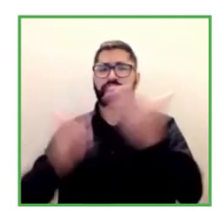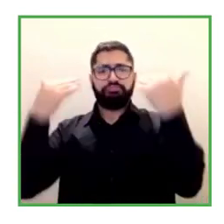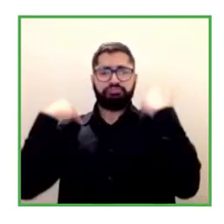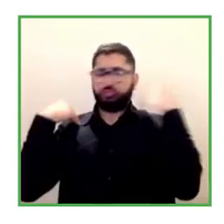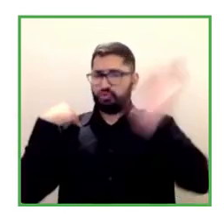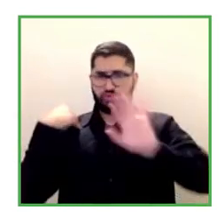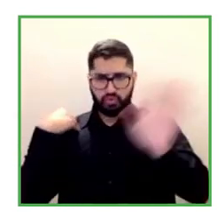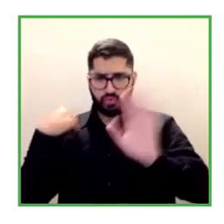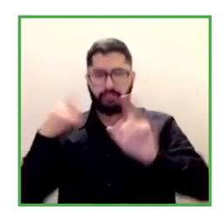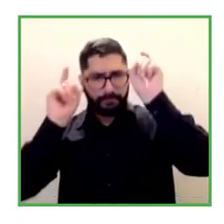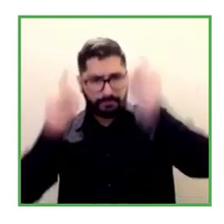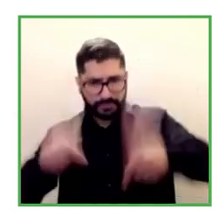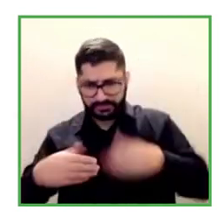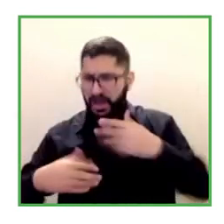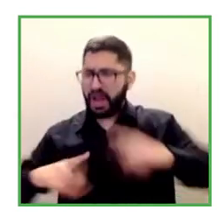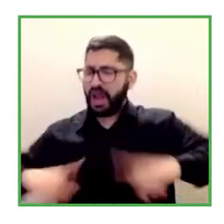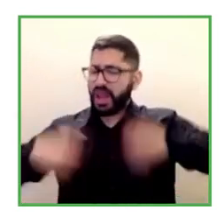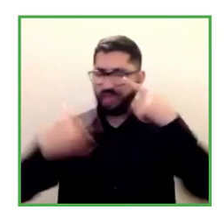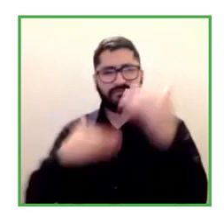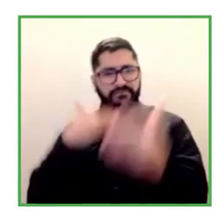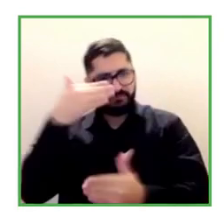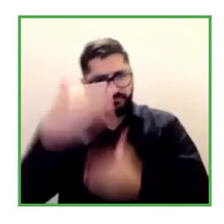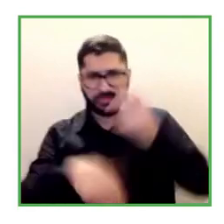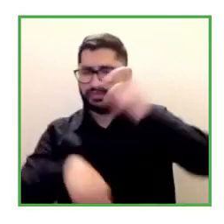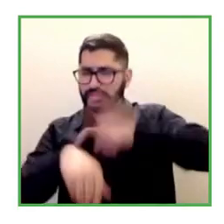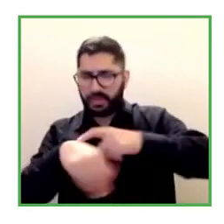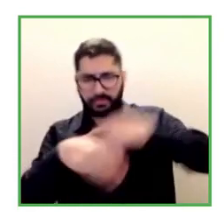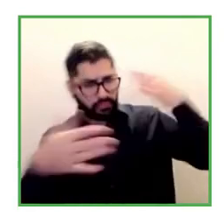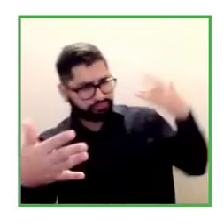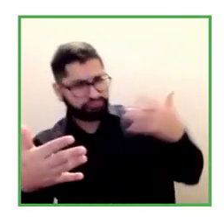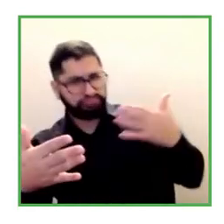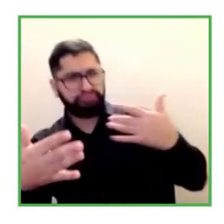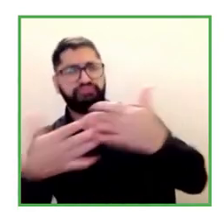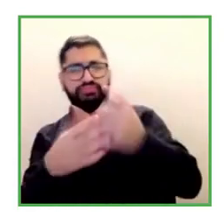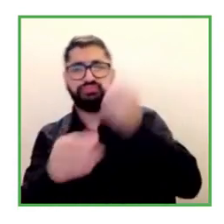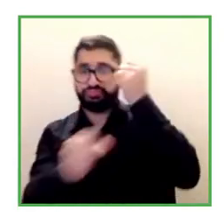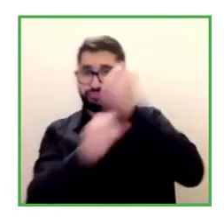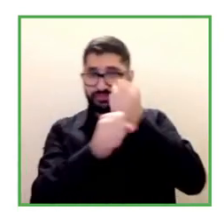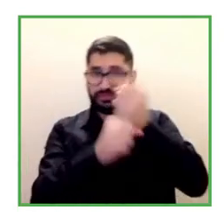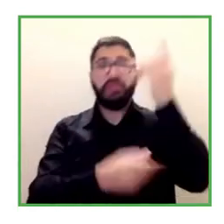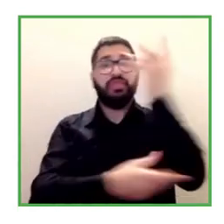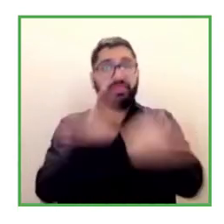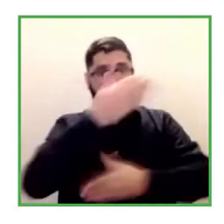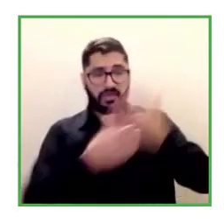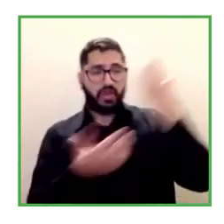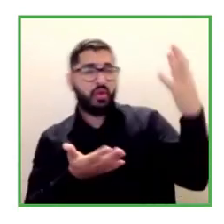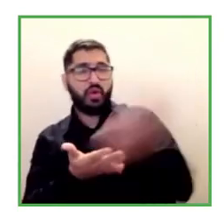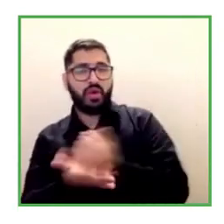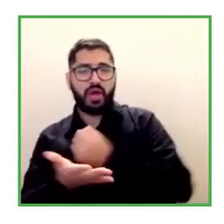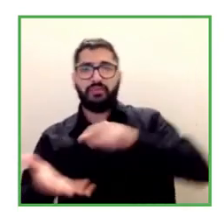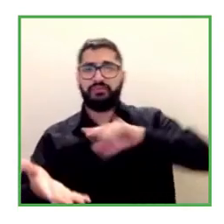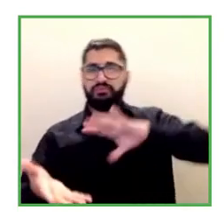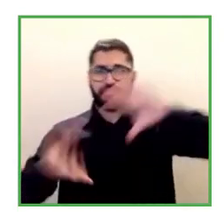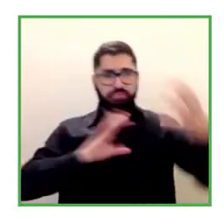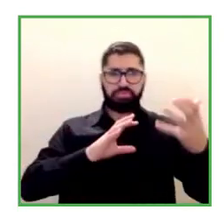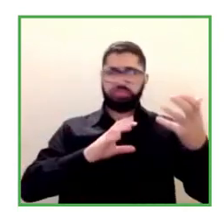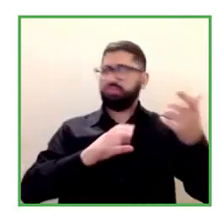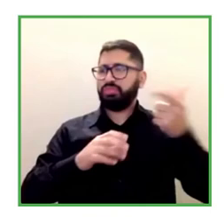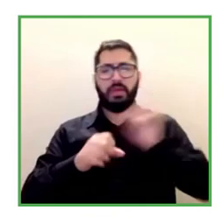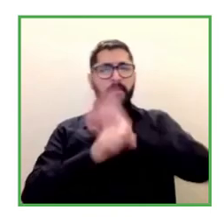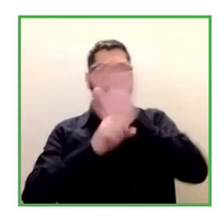all this time that we've worked with disabled people that they actually do a job and then they self